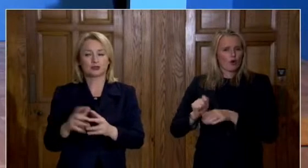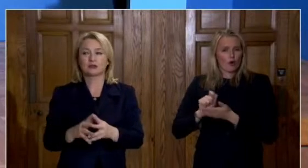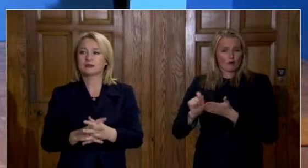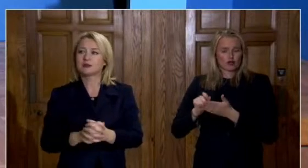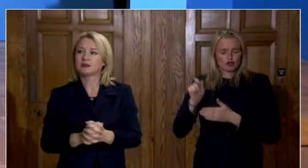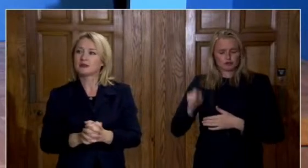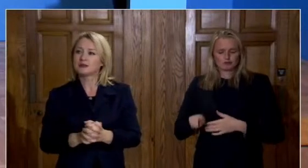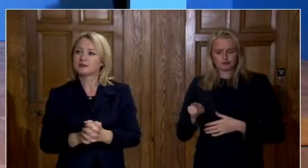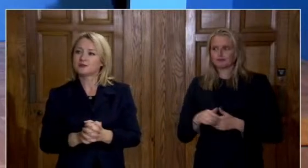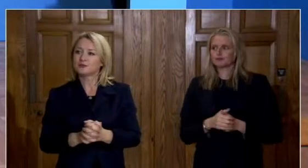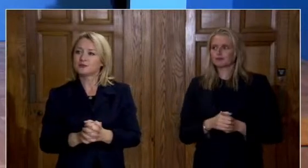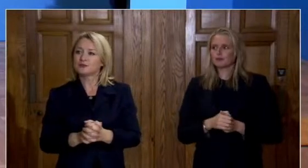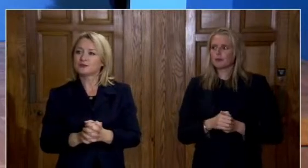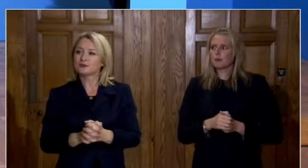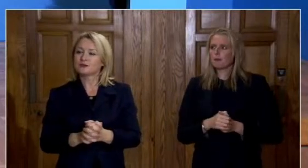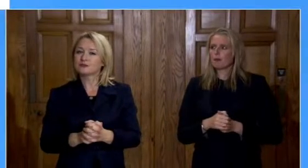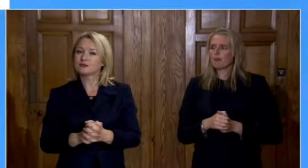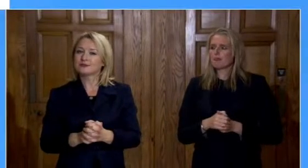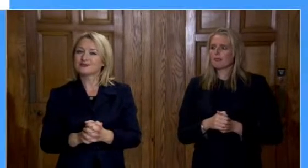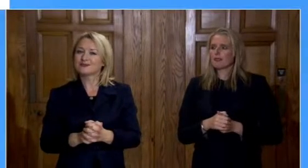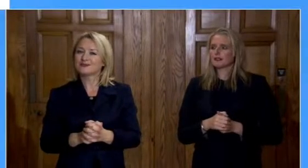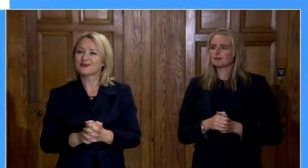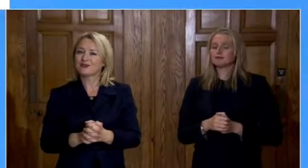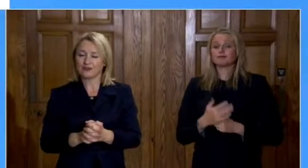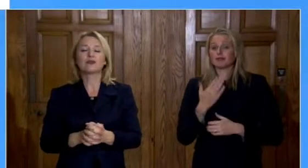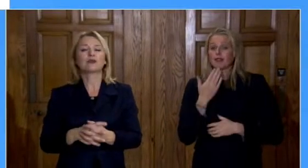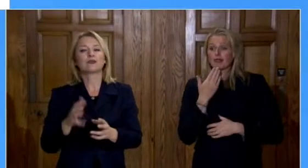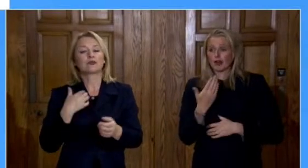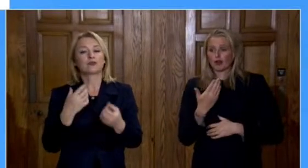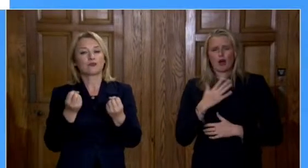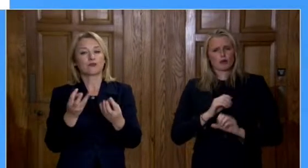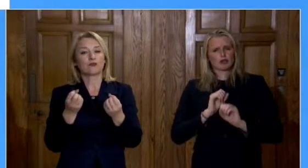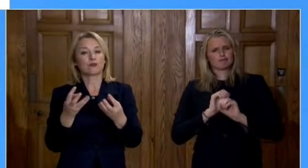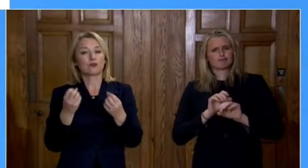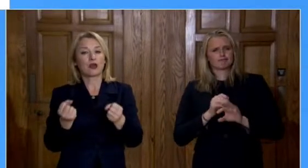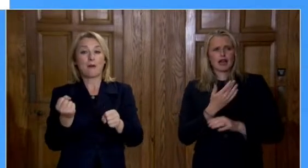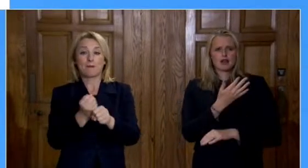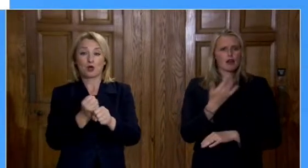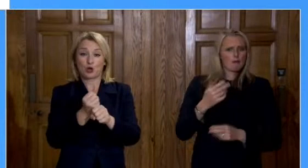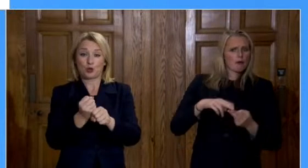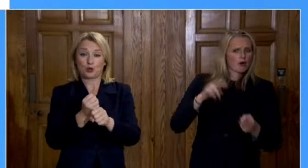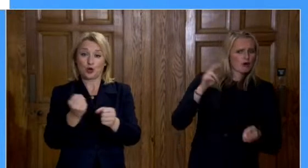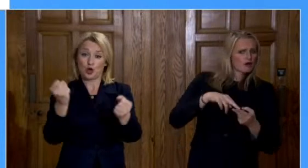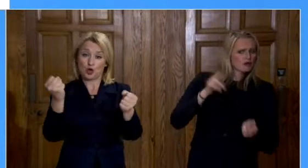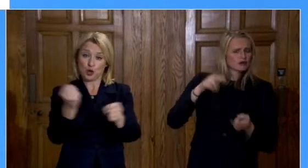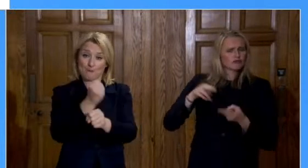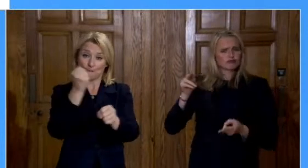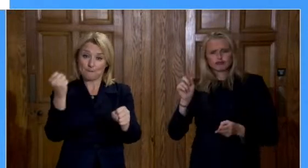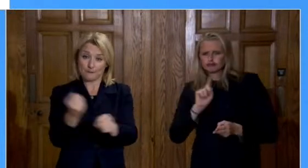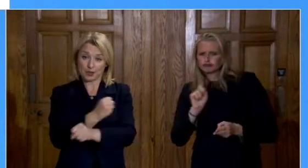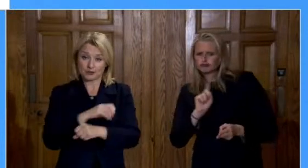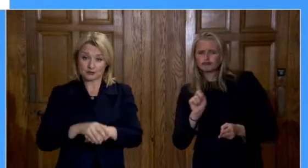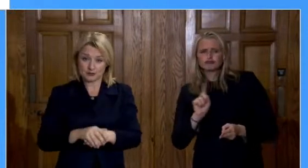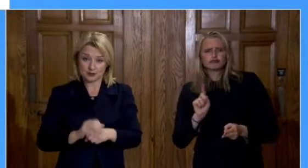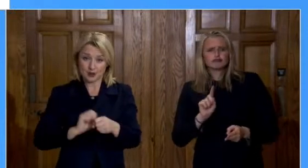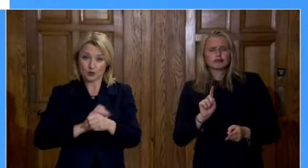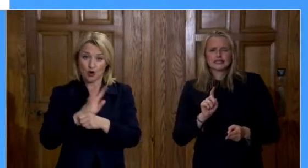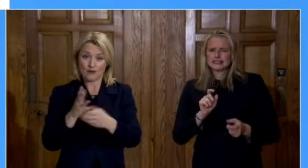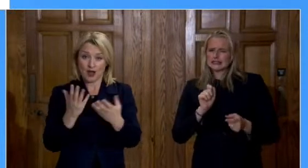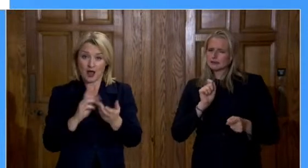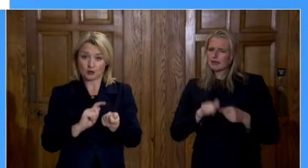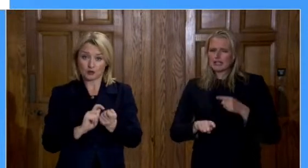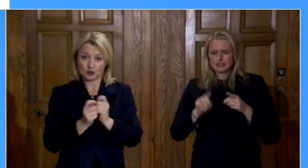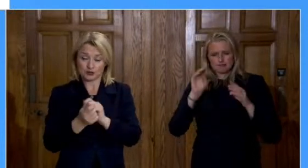I want to do is to look a little bit at the numbers and how the virus has changed. With a focus in particular